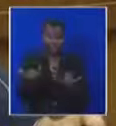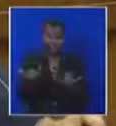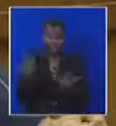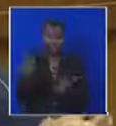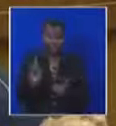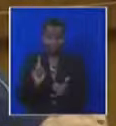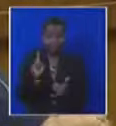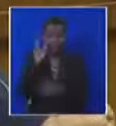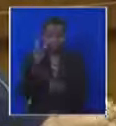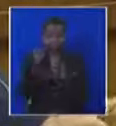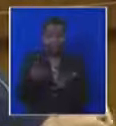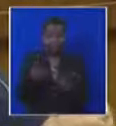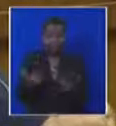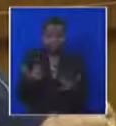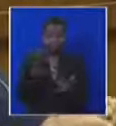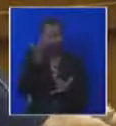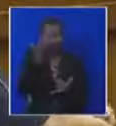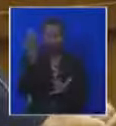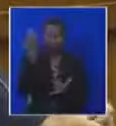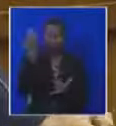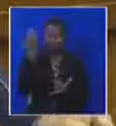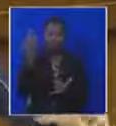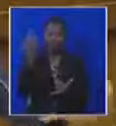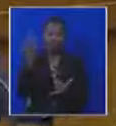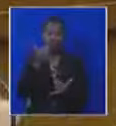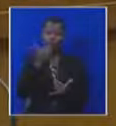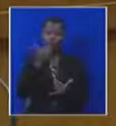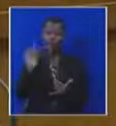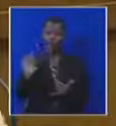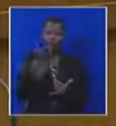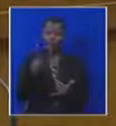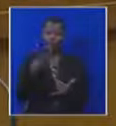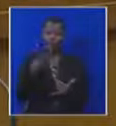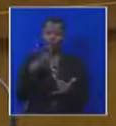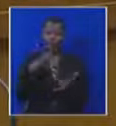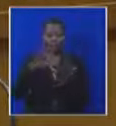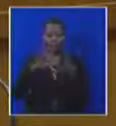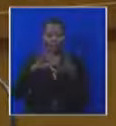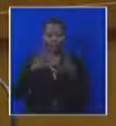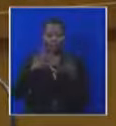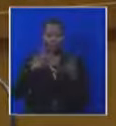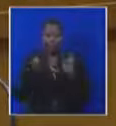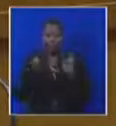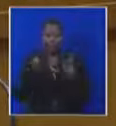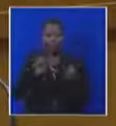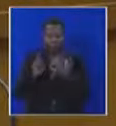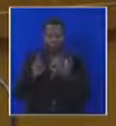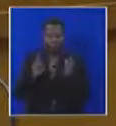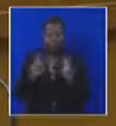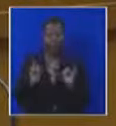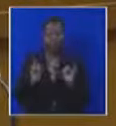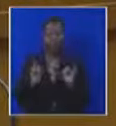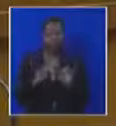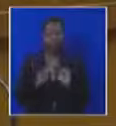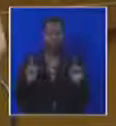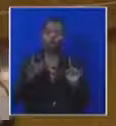We know the venom and vitriol that's on its way to this podium. But let's talk about, let's talk